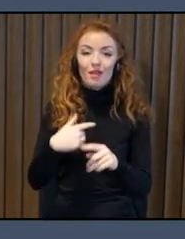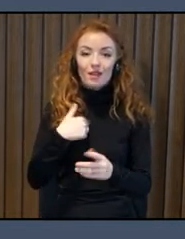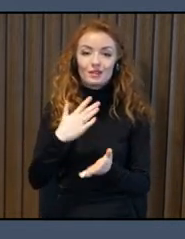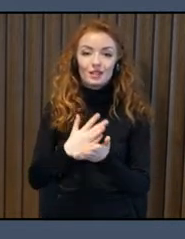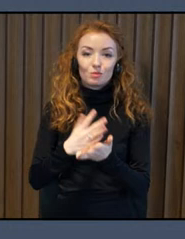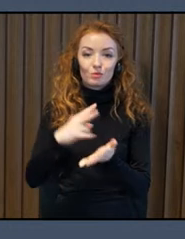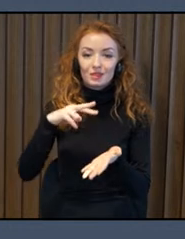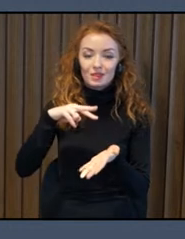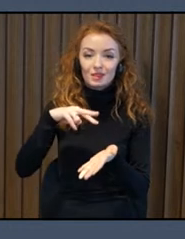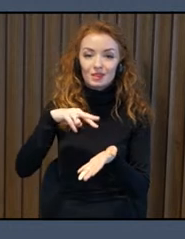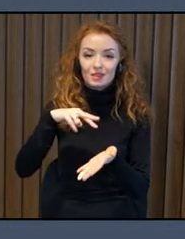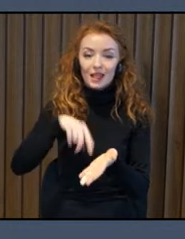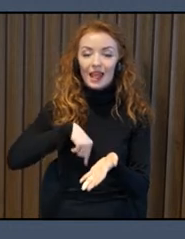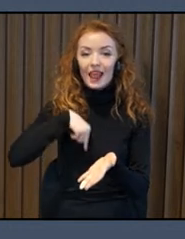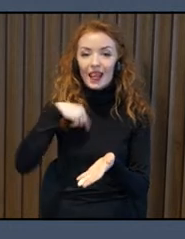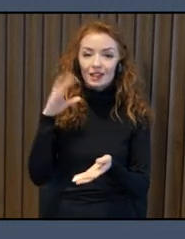municipality.